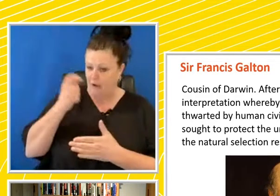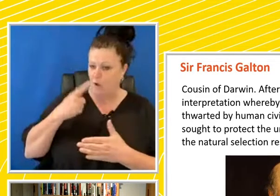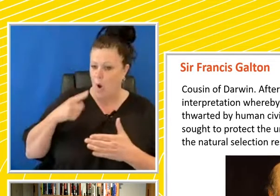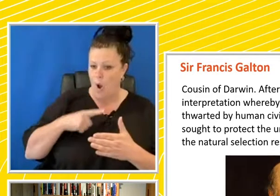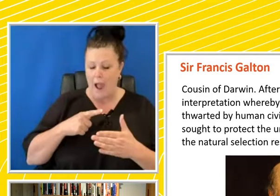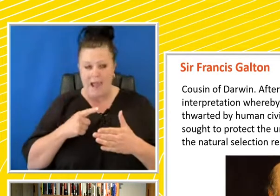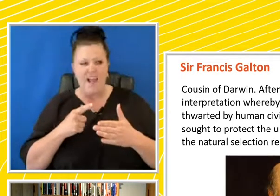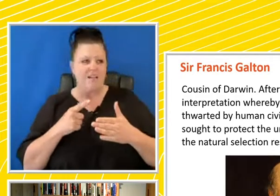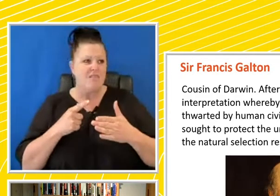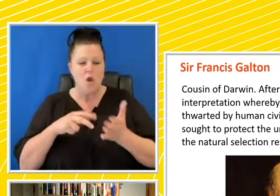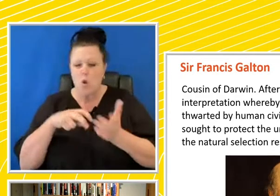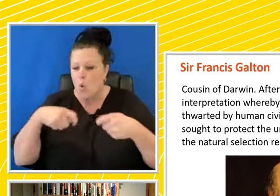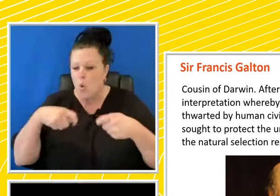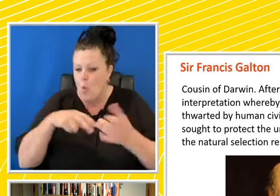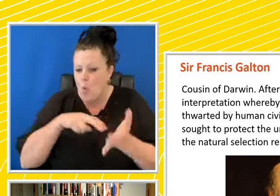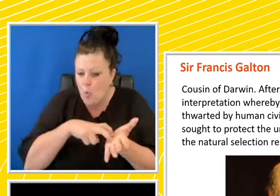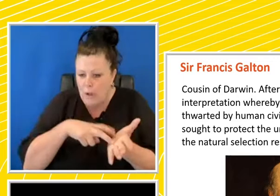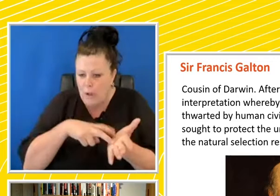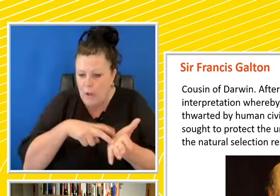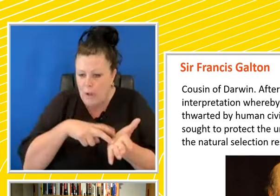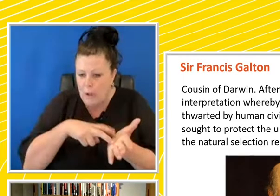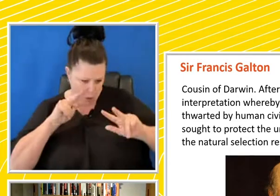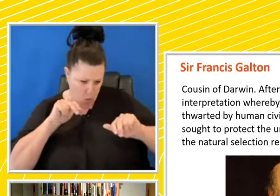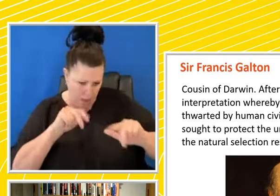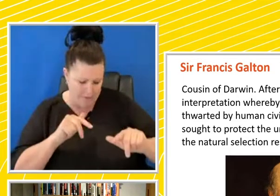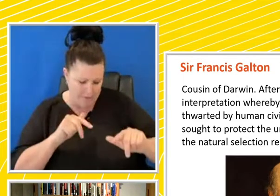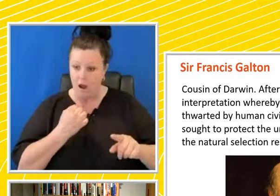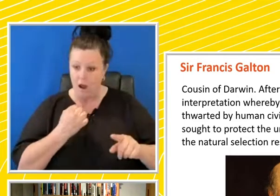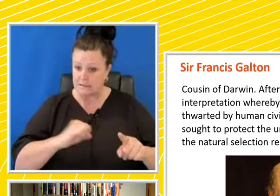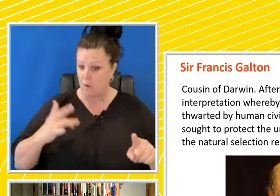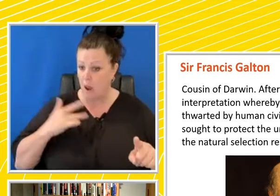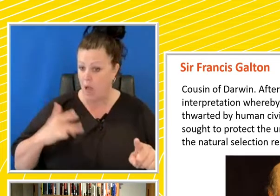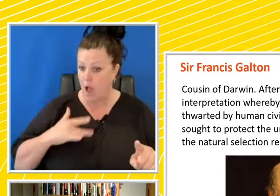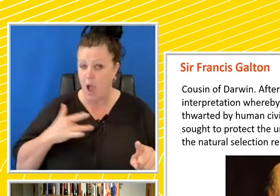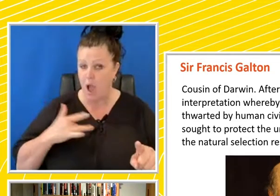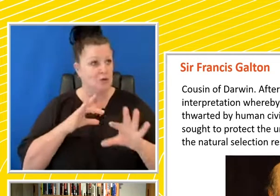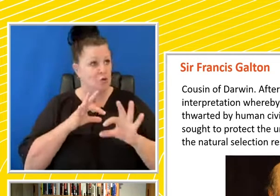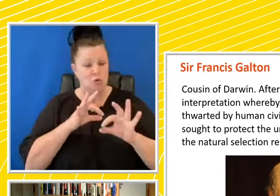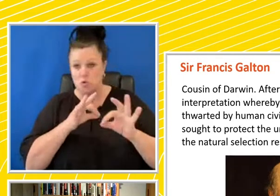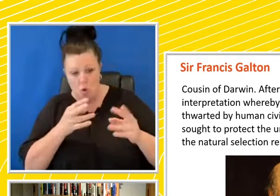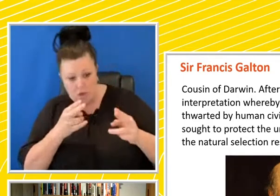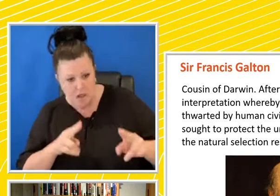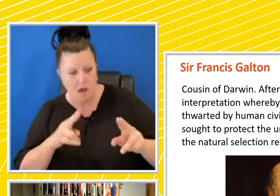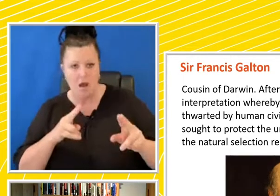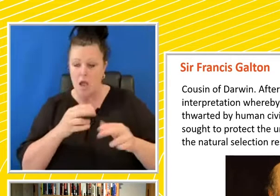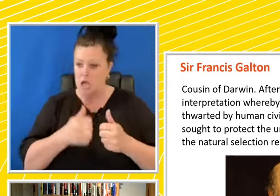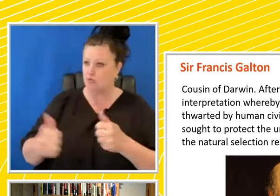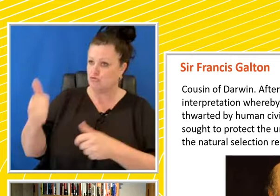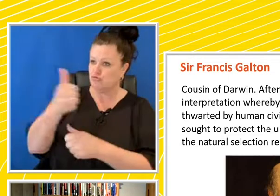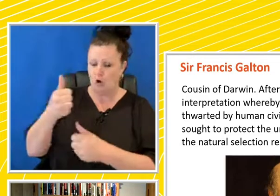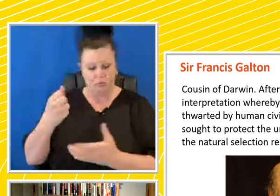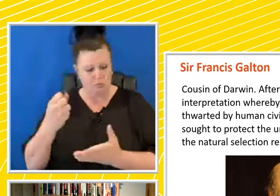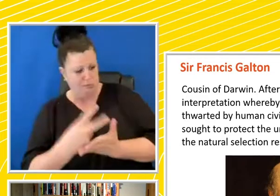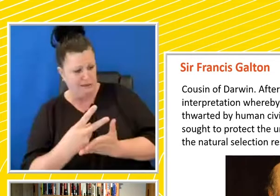these people were actually surviving and living and didn't succumb to a stronger enemy,